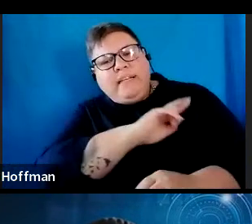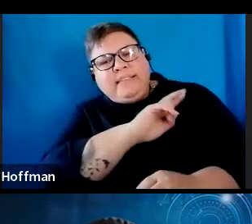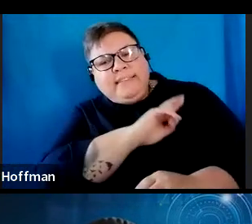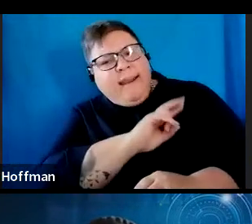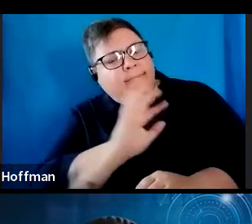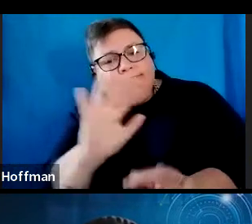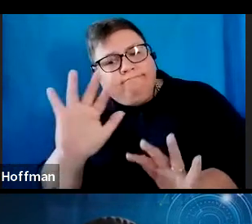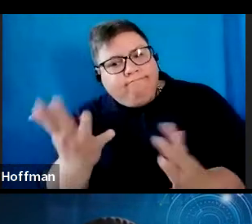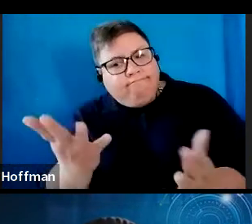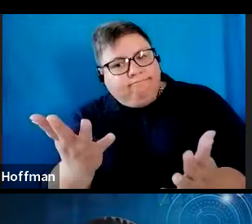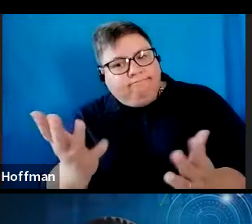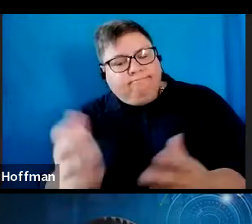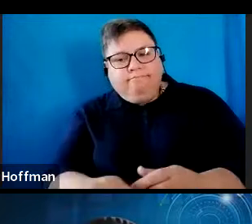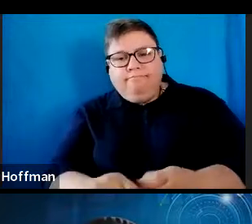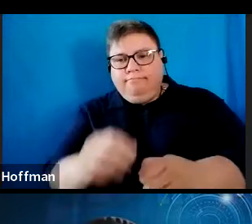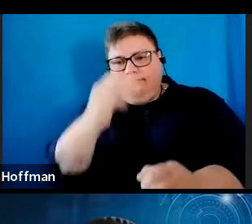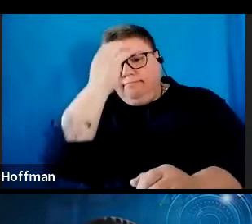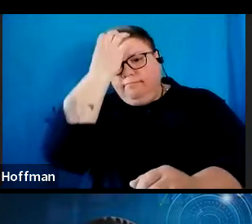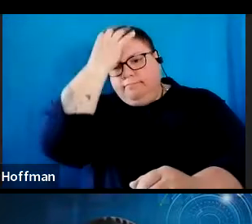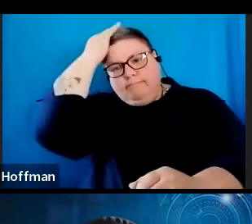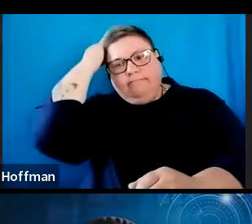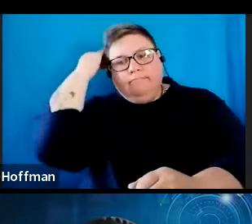Fulufelo, can you answer this one?